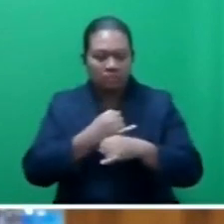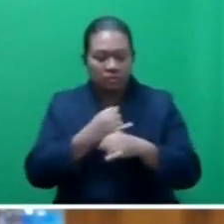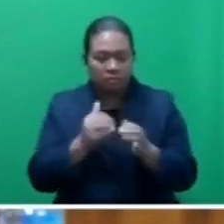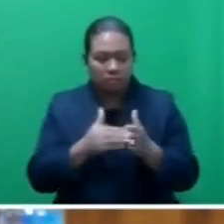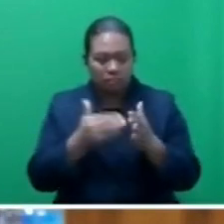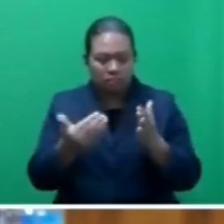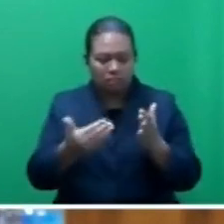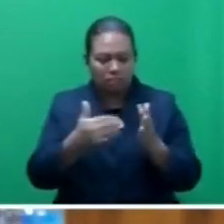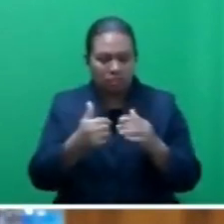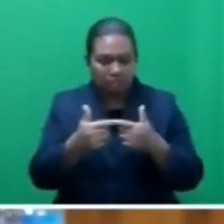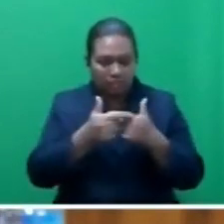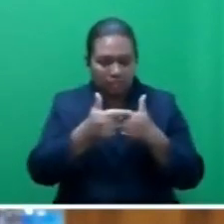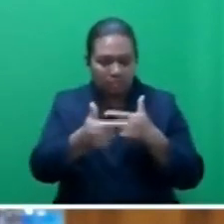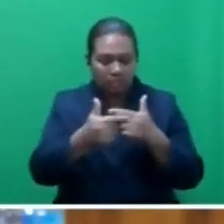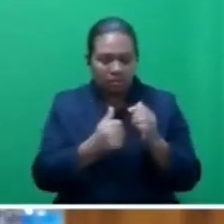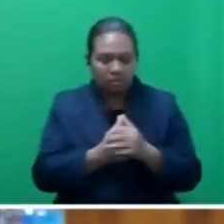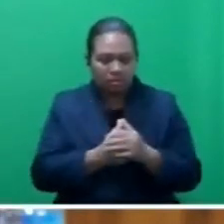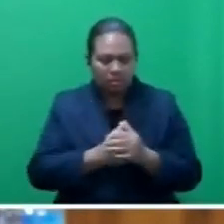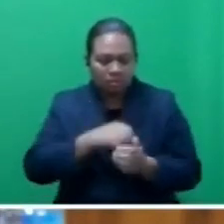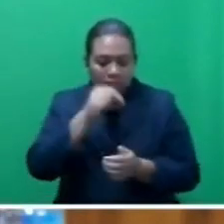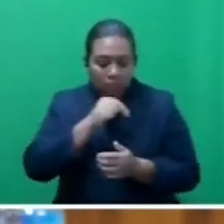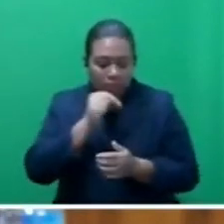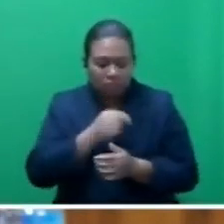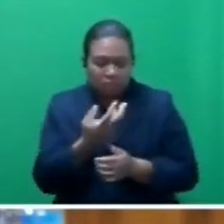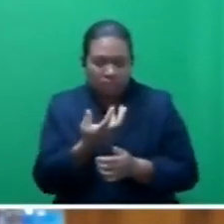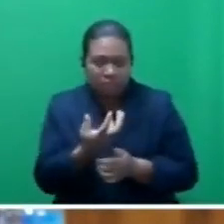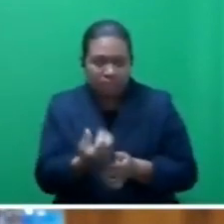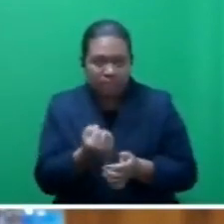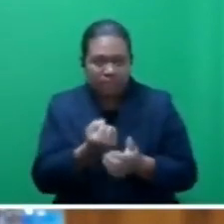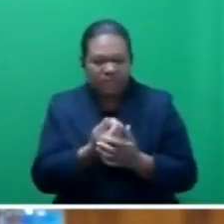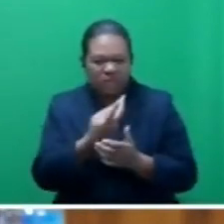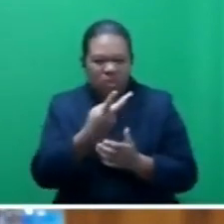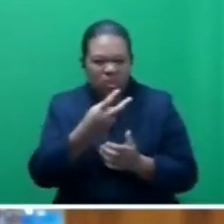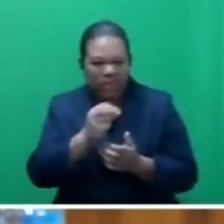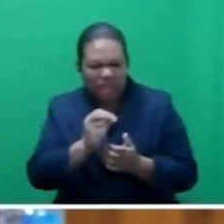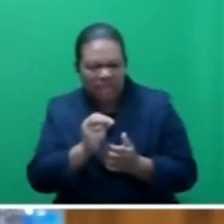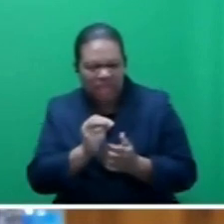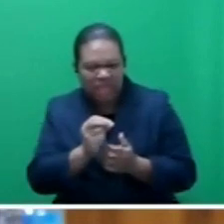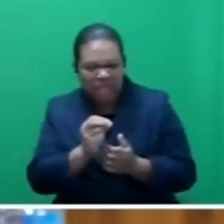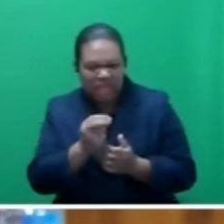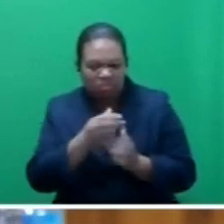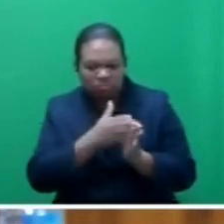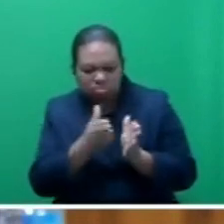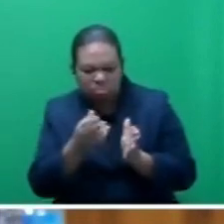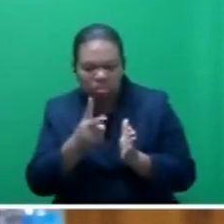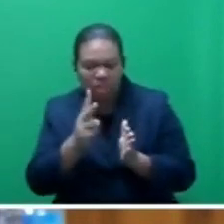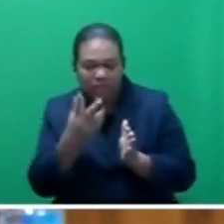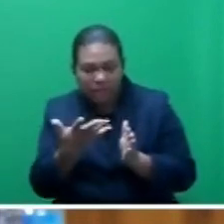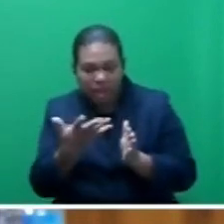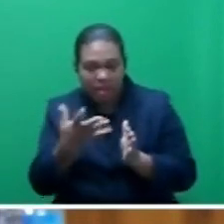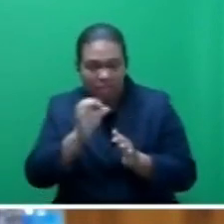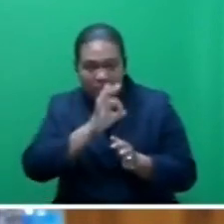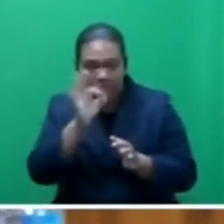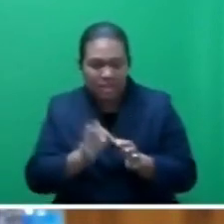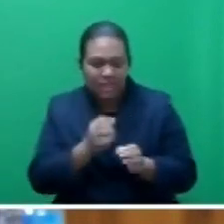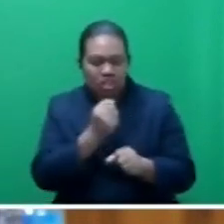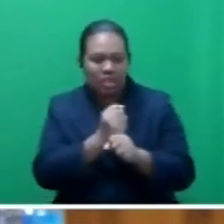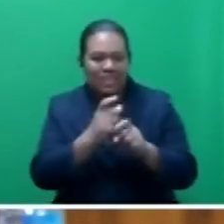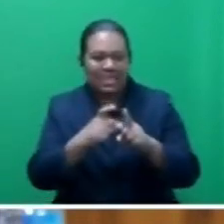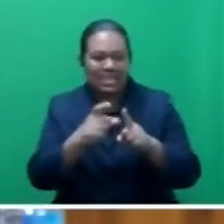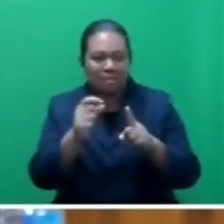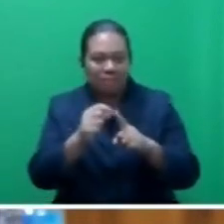you need to have about 20 to 25 per cent of GDP as investment.